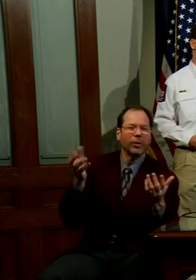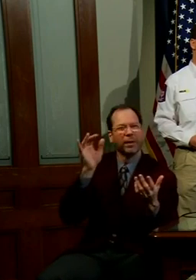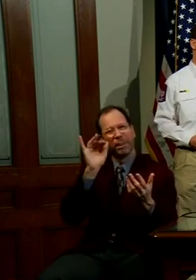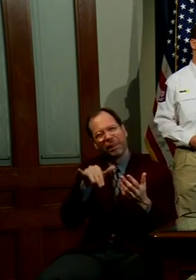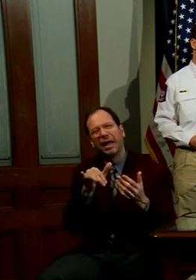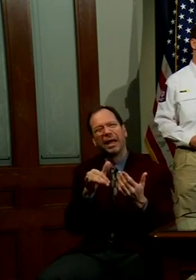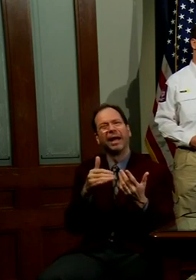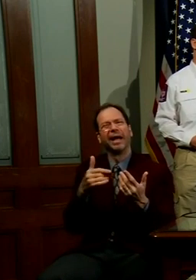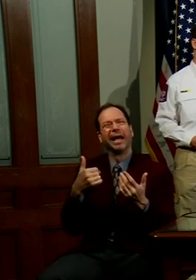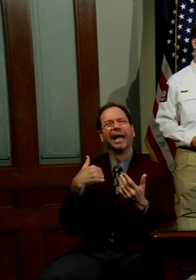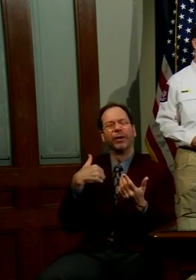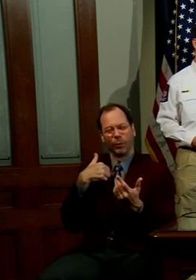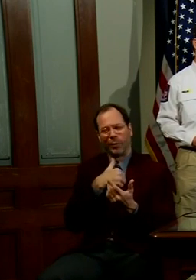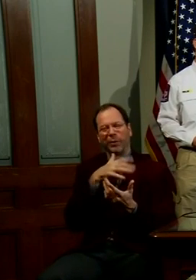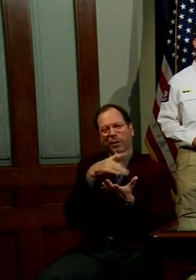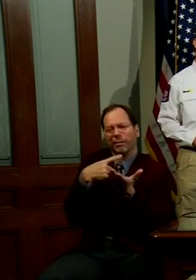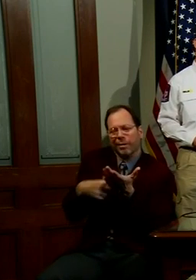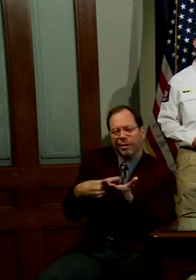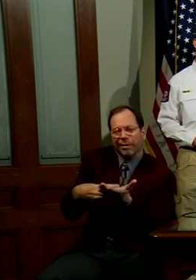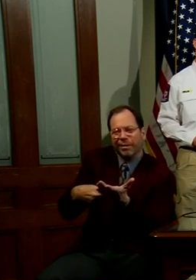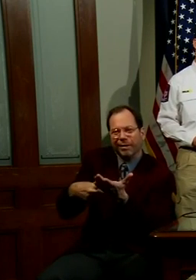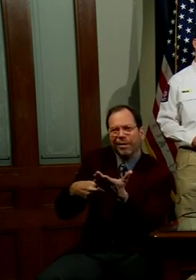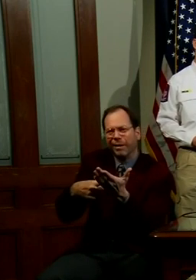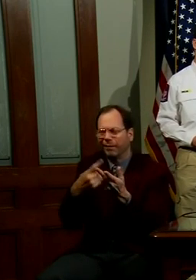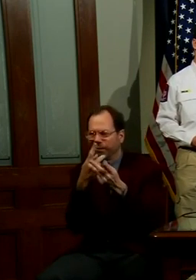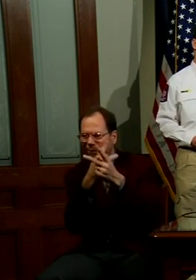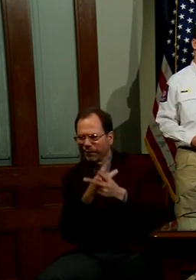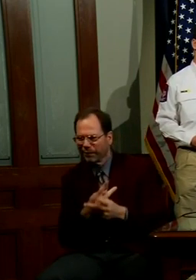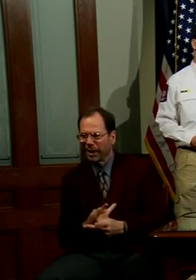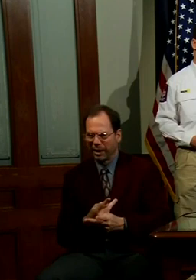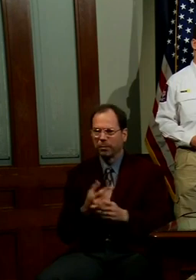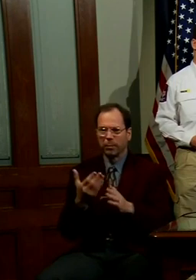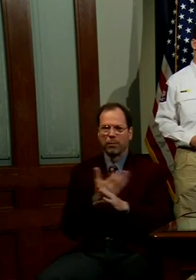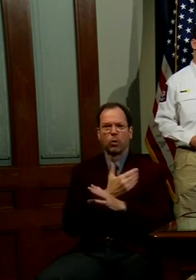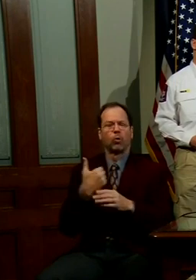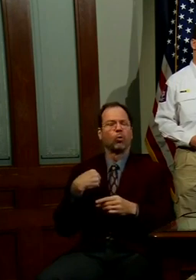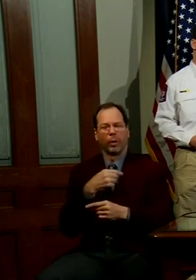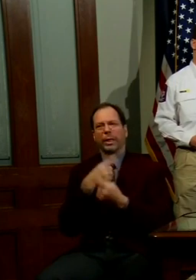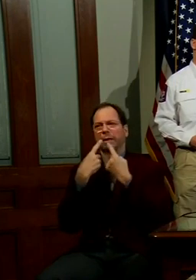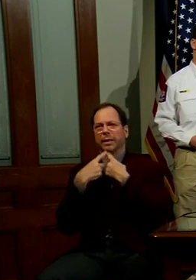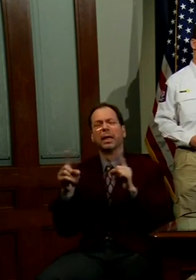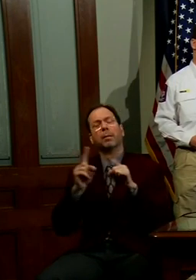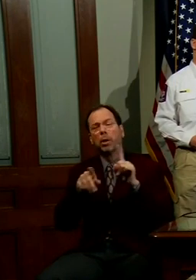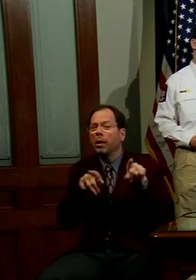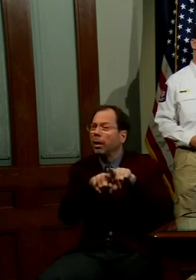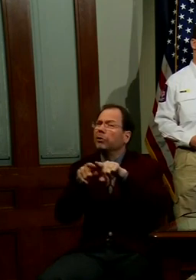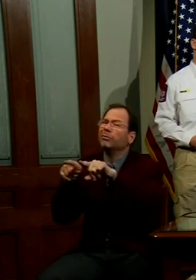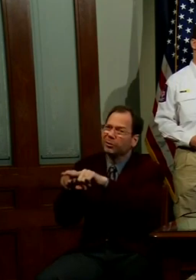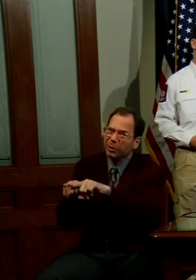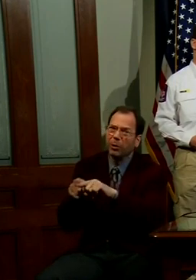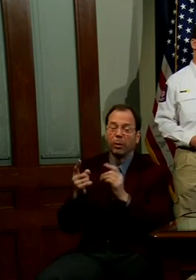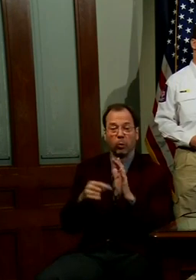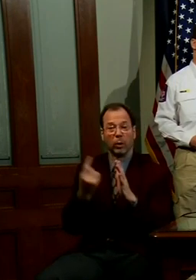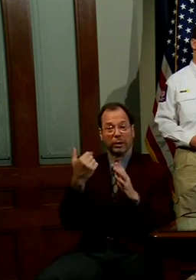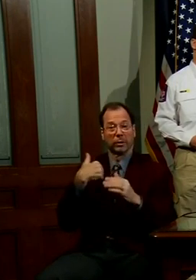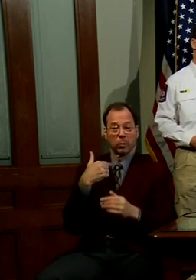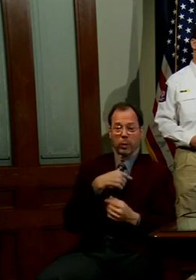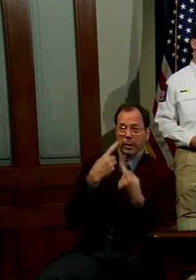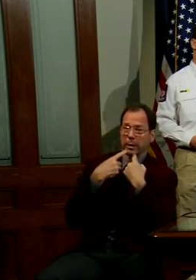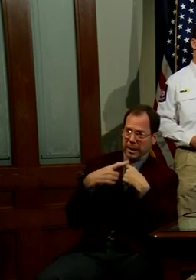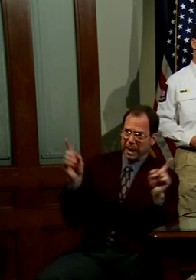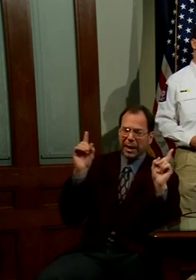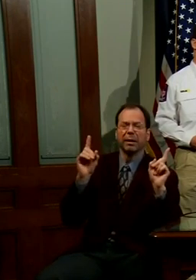that we will continue to work out in the coming days before the announcement is made, but also even once the announcement is made.